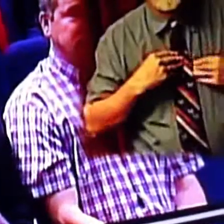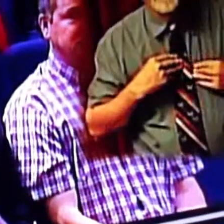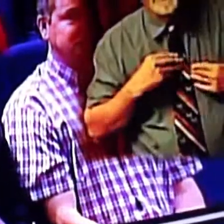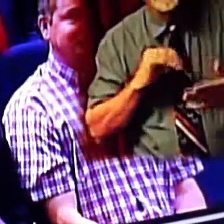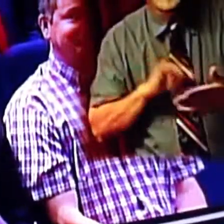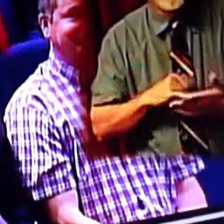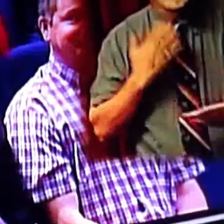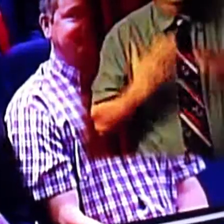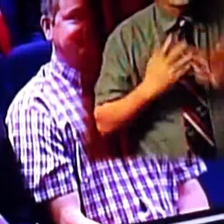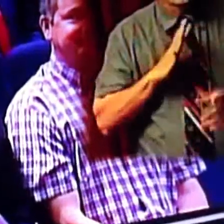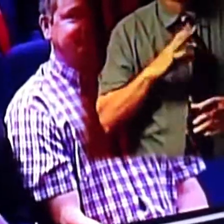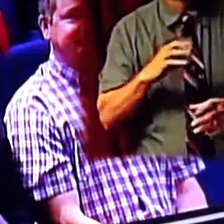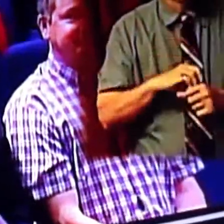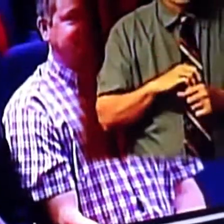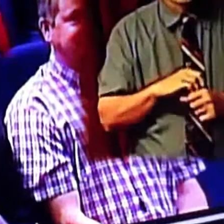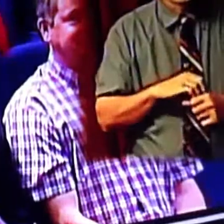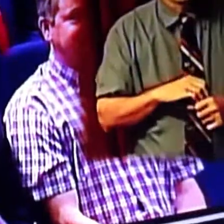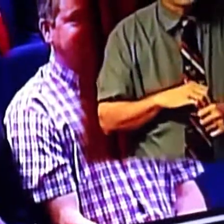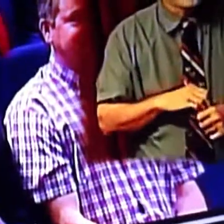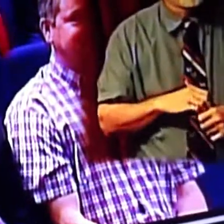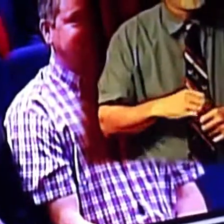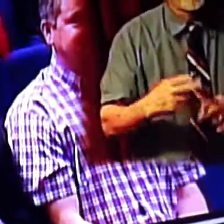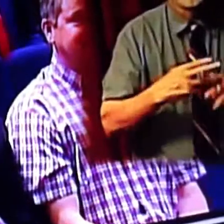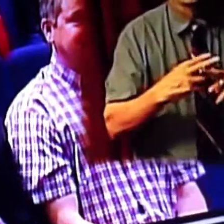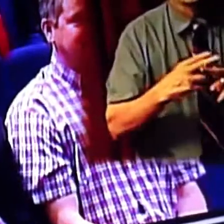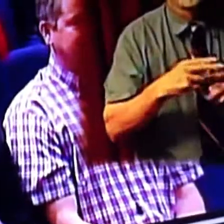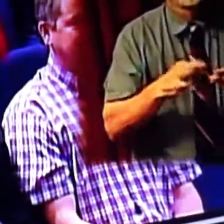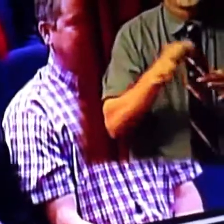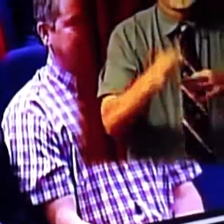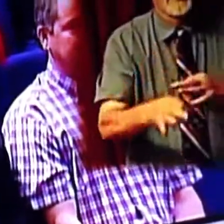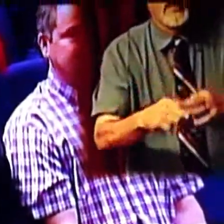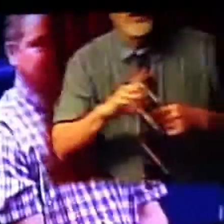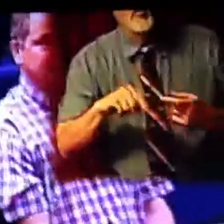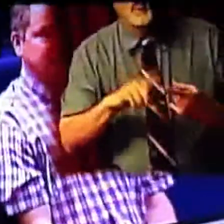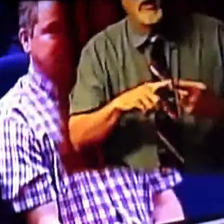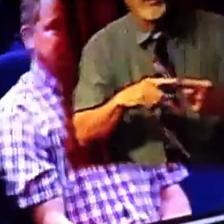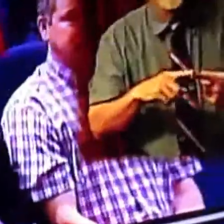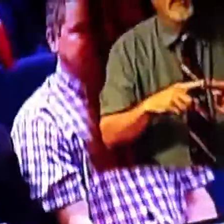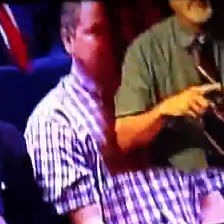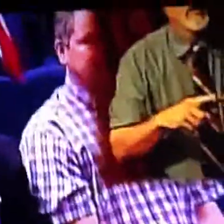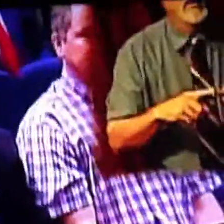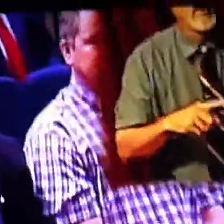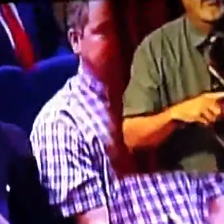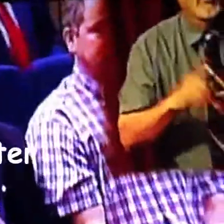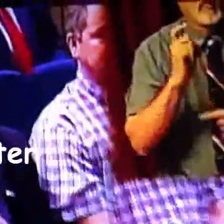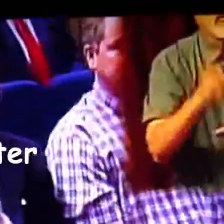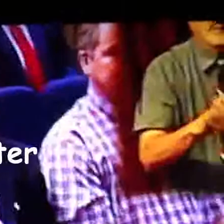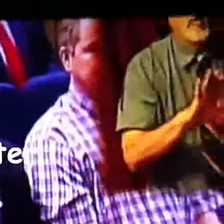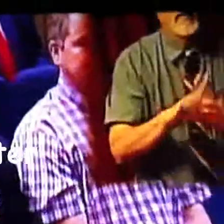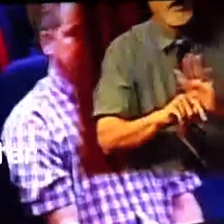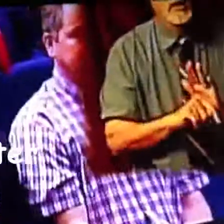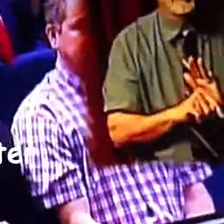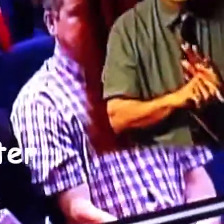may involve a short delay on when I expected to be able to award the contract.